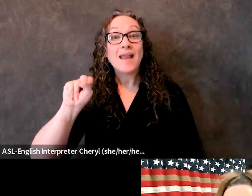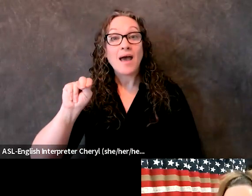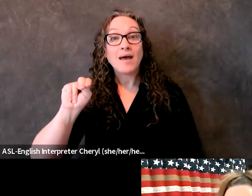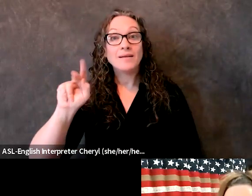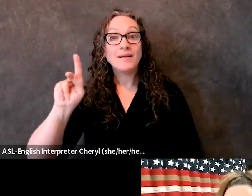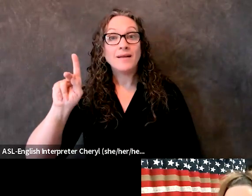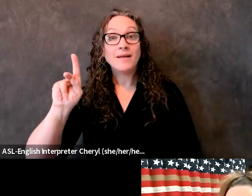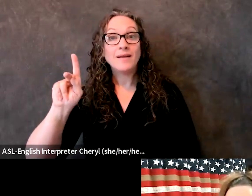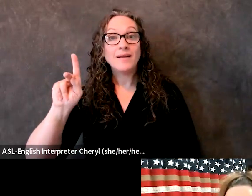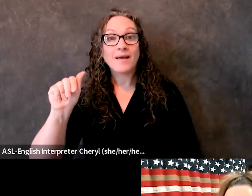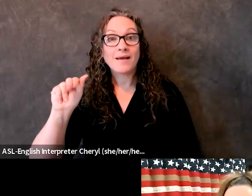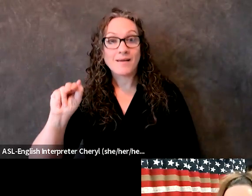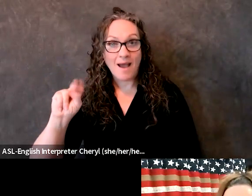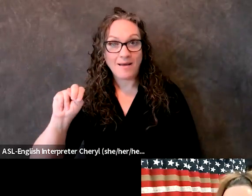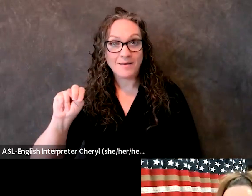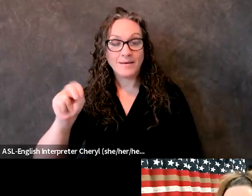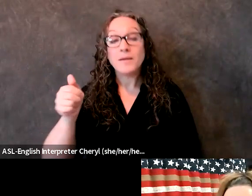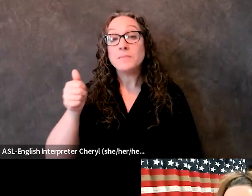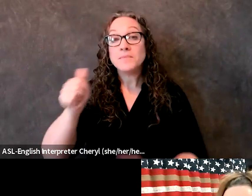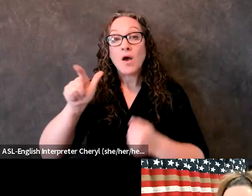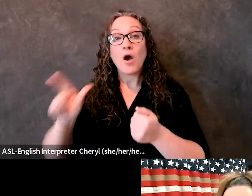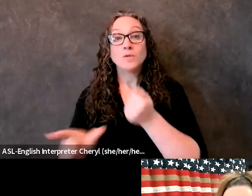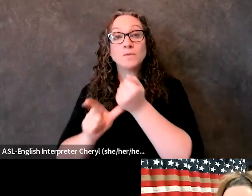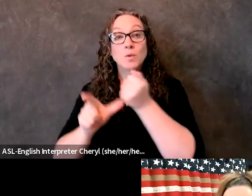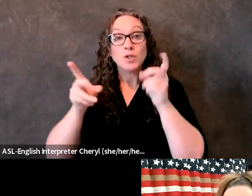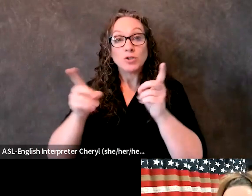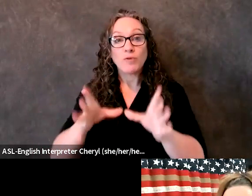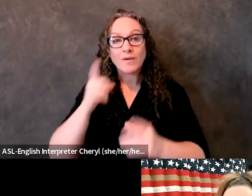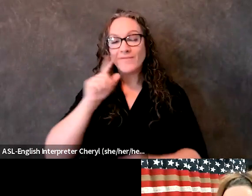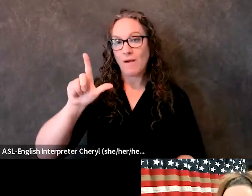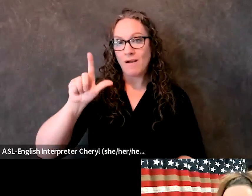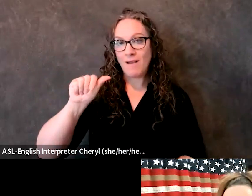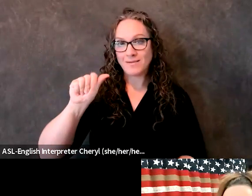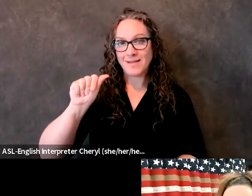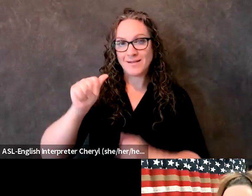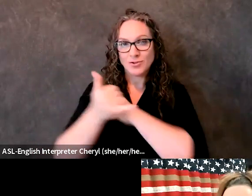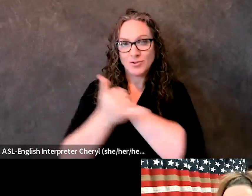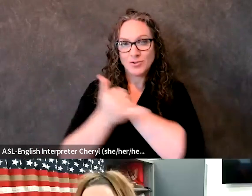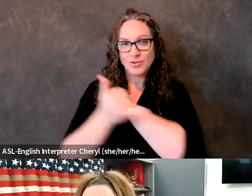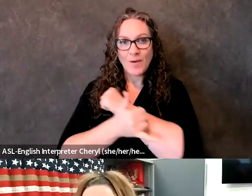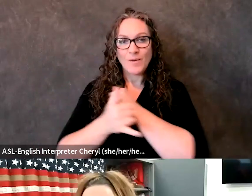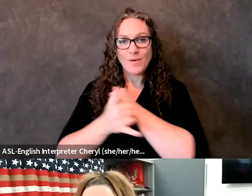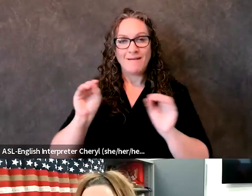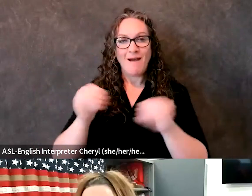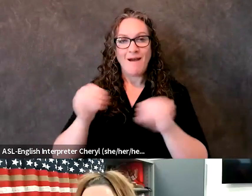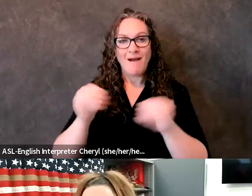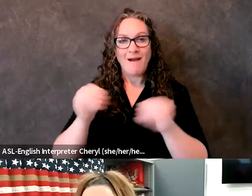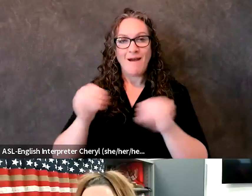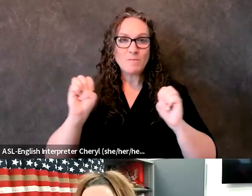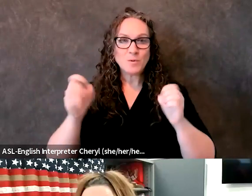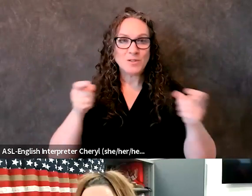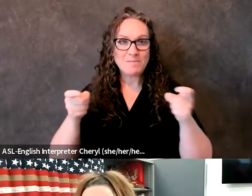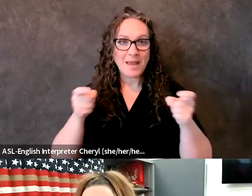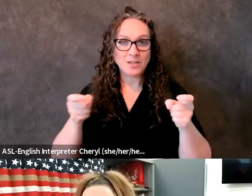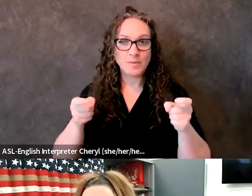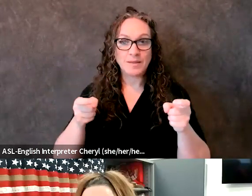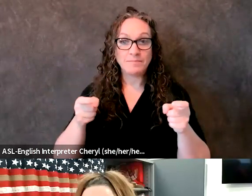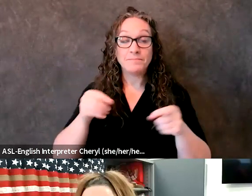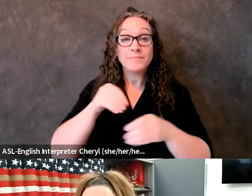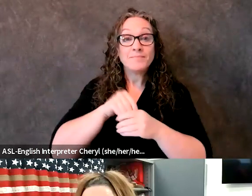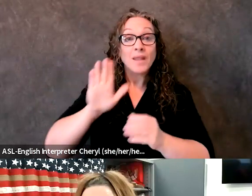Sanan is the Associate Director for the Los Angeles County of Emergency Management. In that capacity,